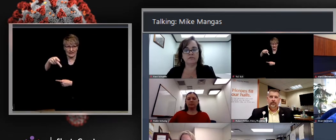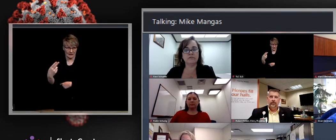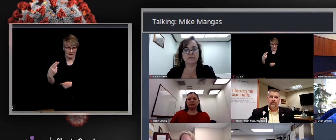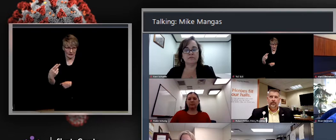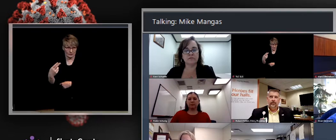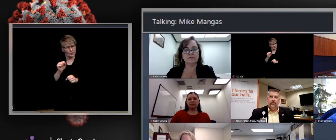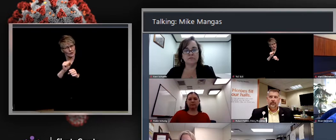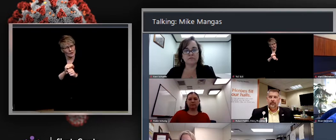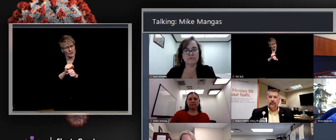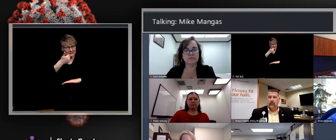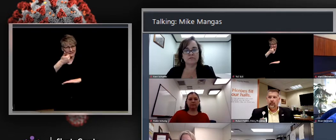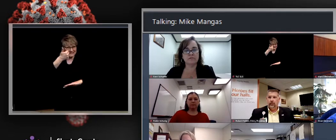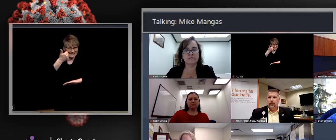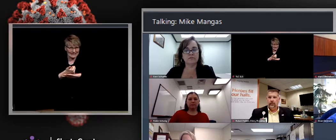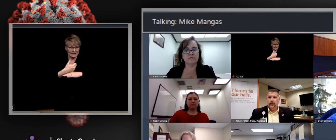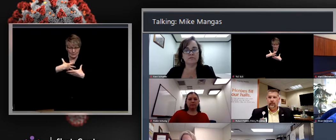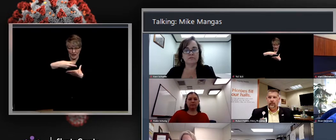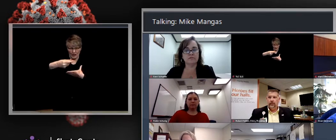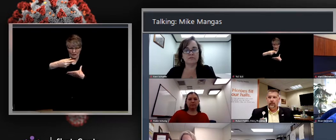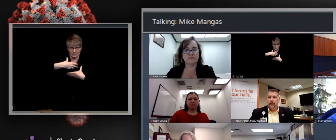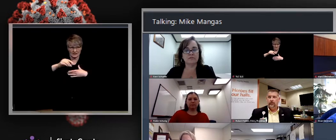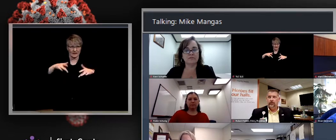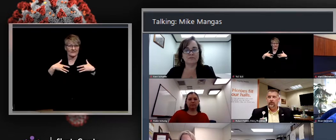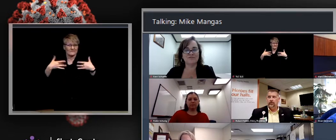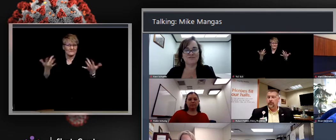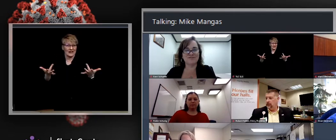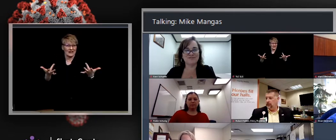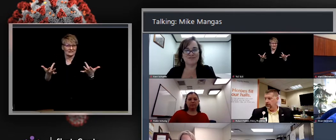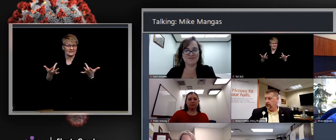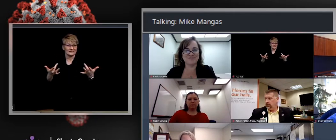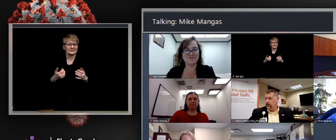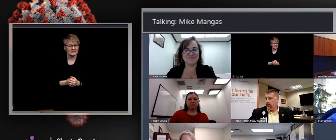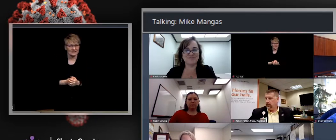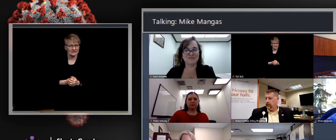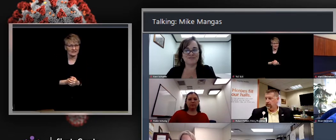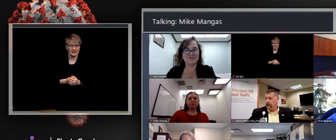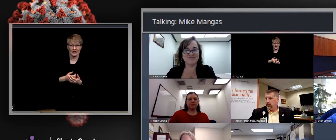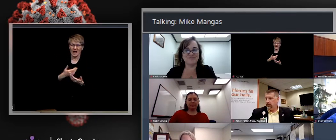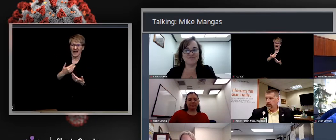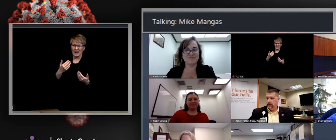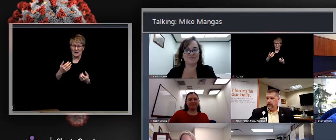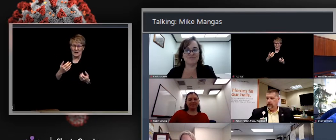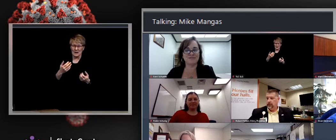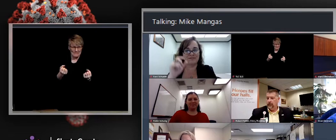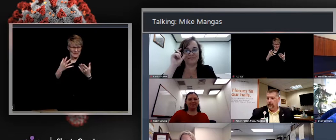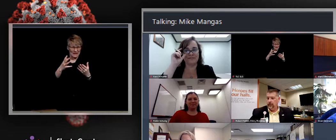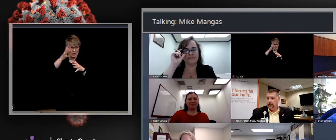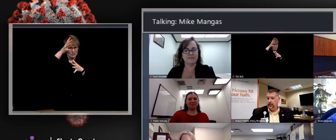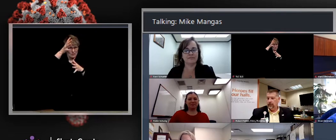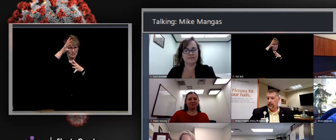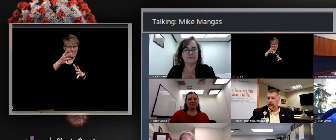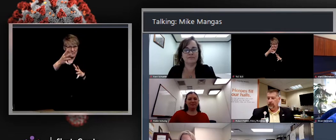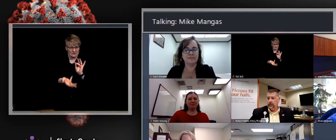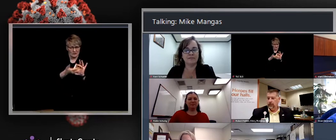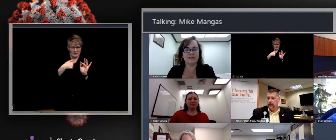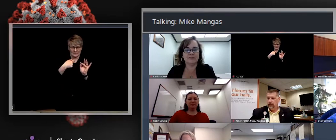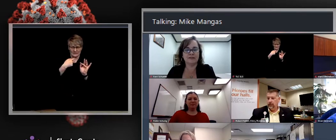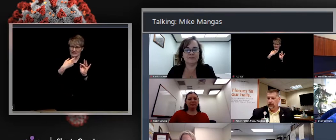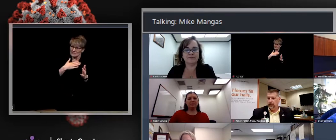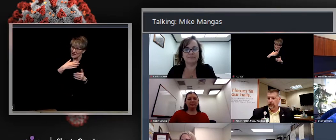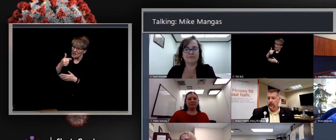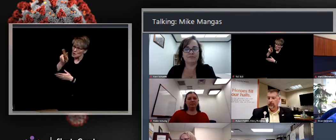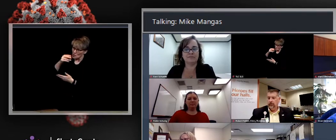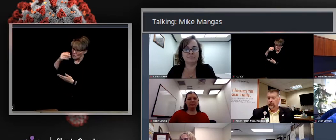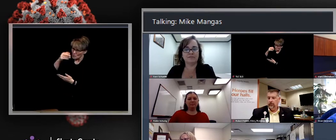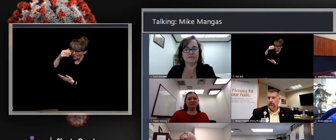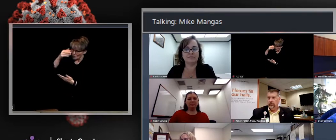I've got grandparents and other people saying, I can't go watch my grandson's football games and that sort of thing. We've got the river bull coming up on